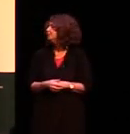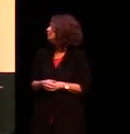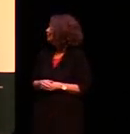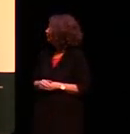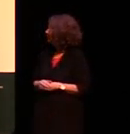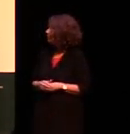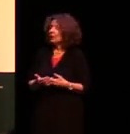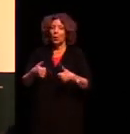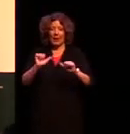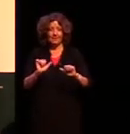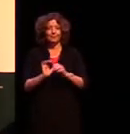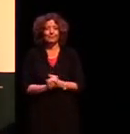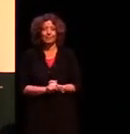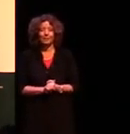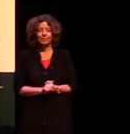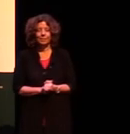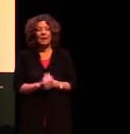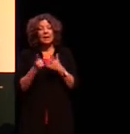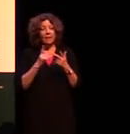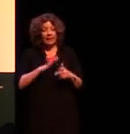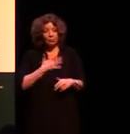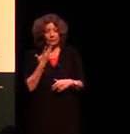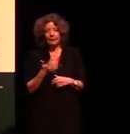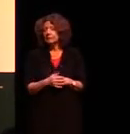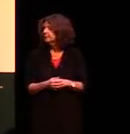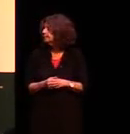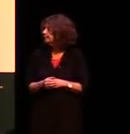right another interesting